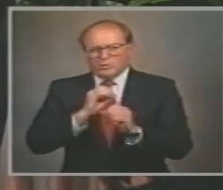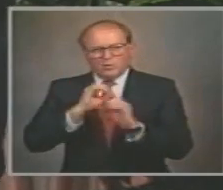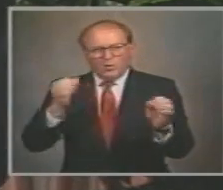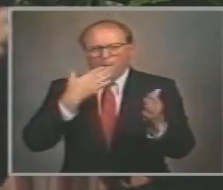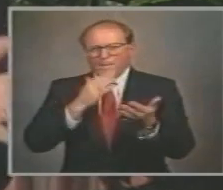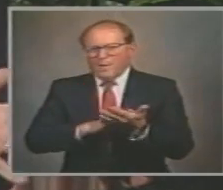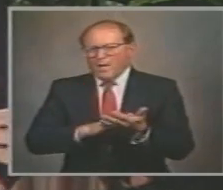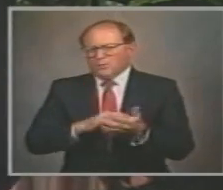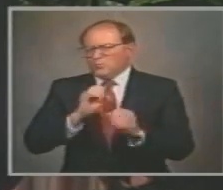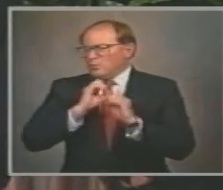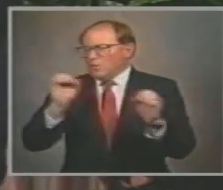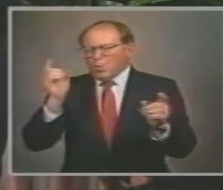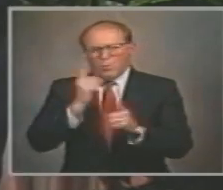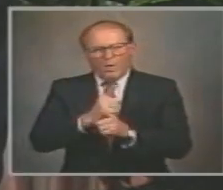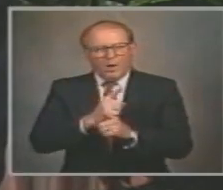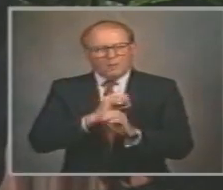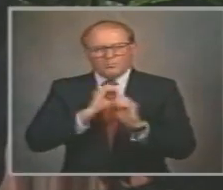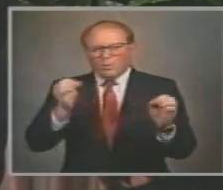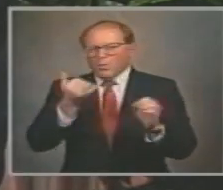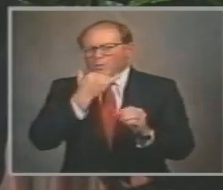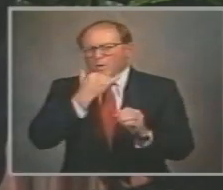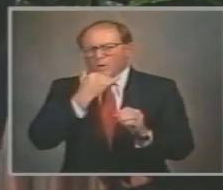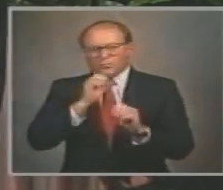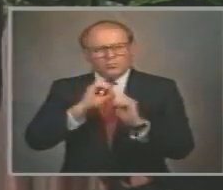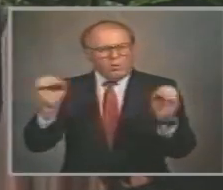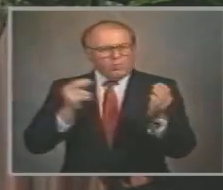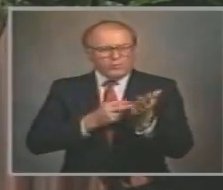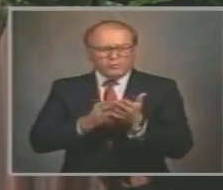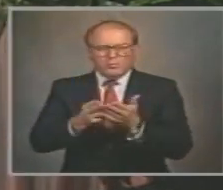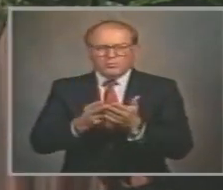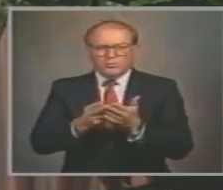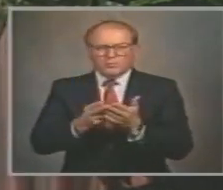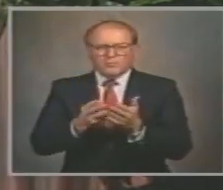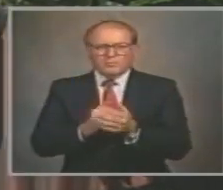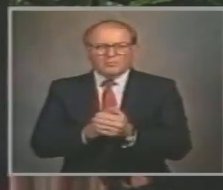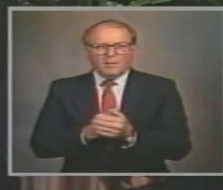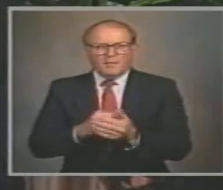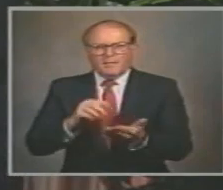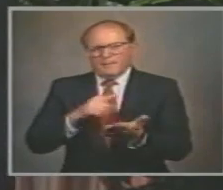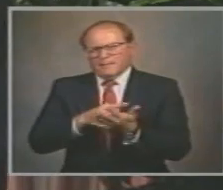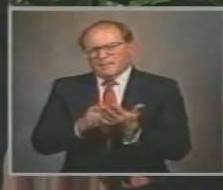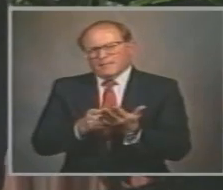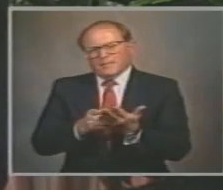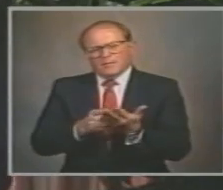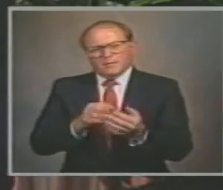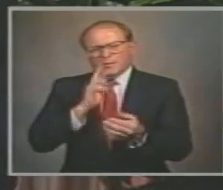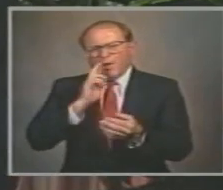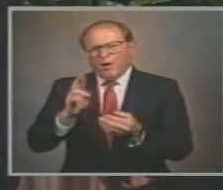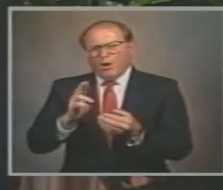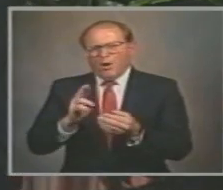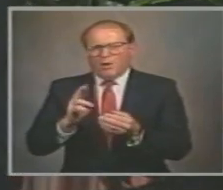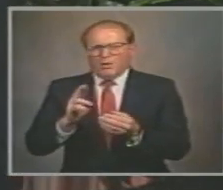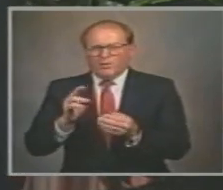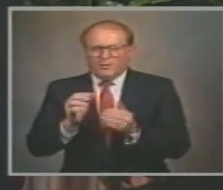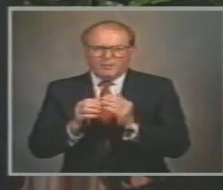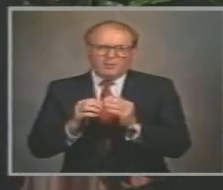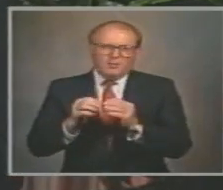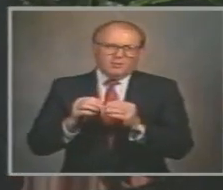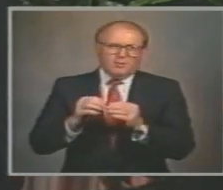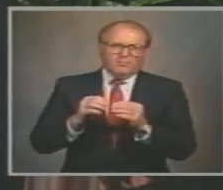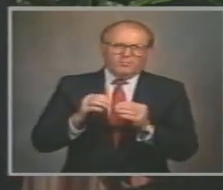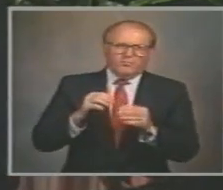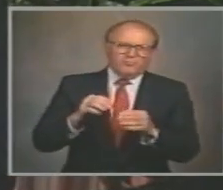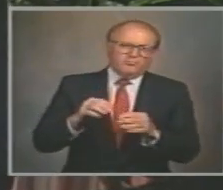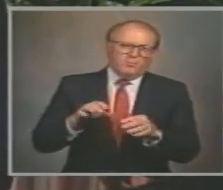Or wrong Or truth Or error These are but expressions Of middle class values So we're told So if it